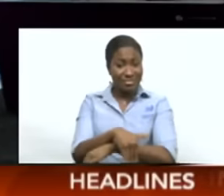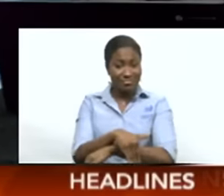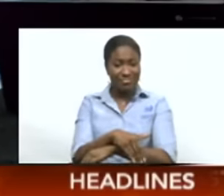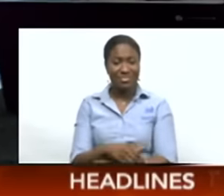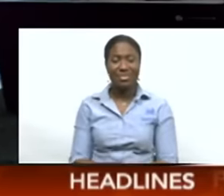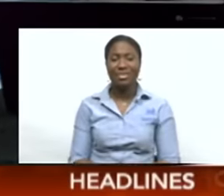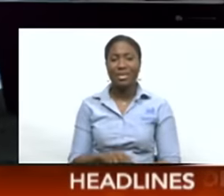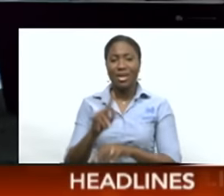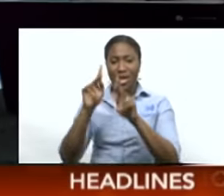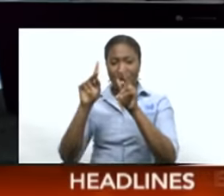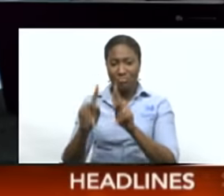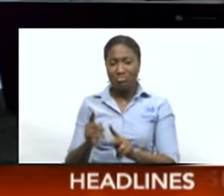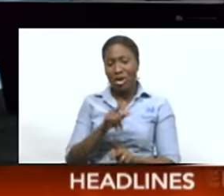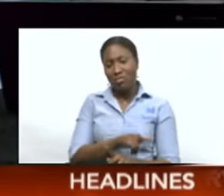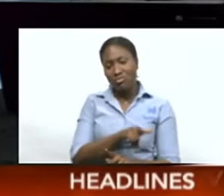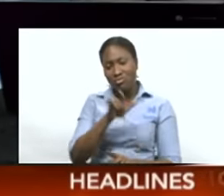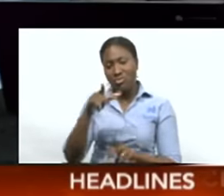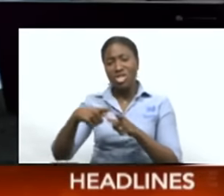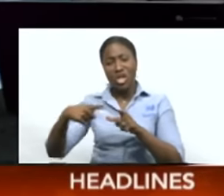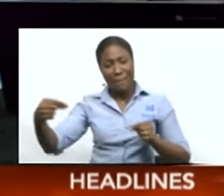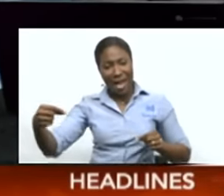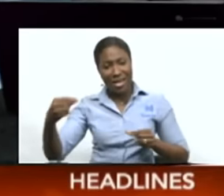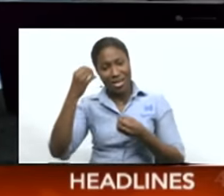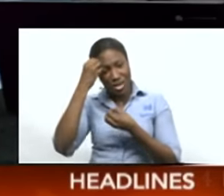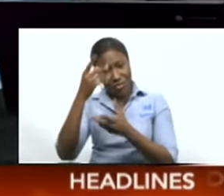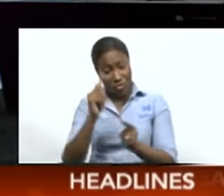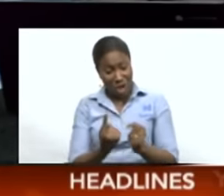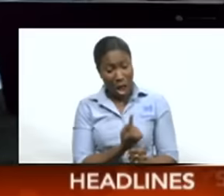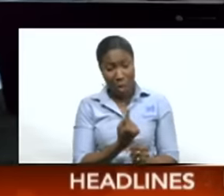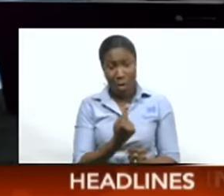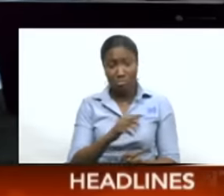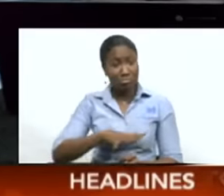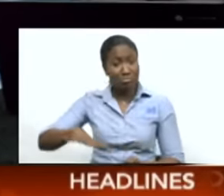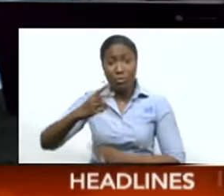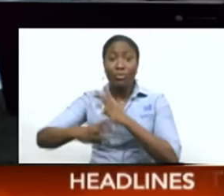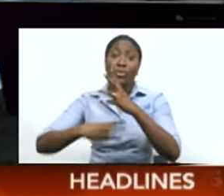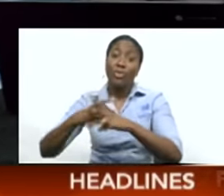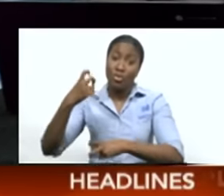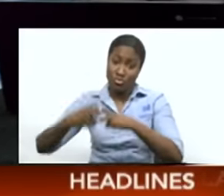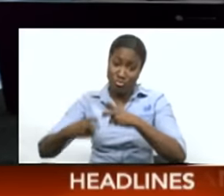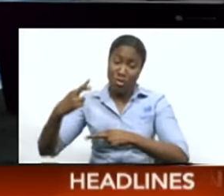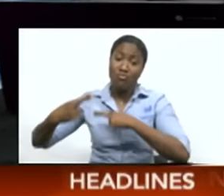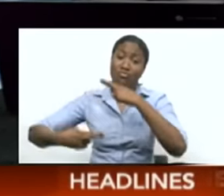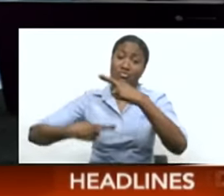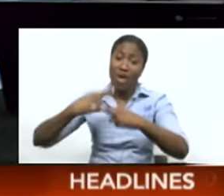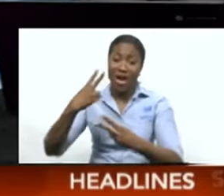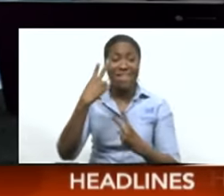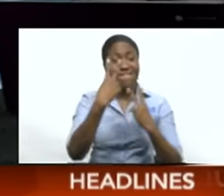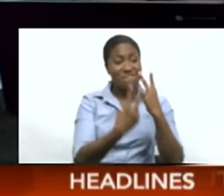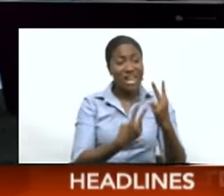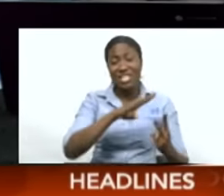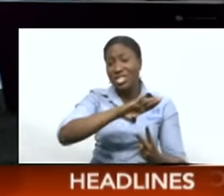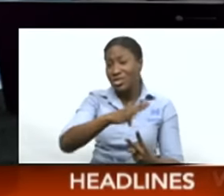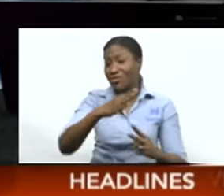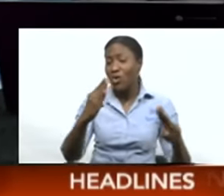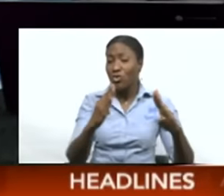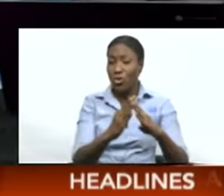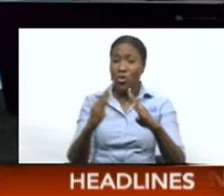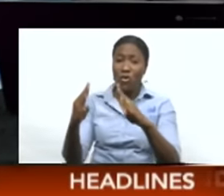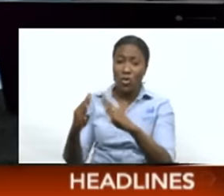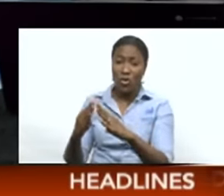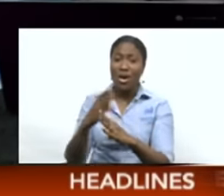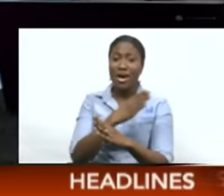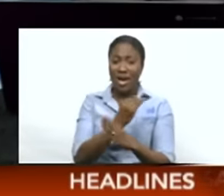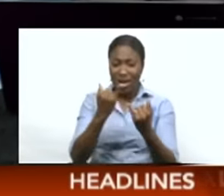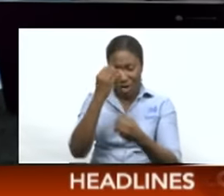continues to report from Japan, shows us it's not just a Trinidad and Tobago problem. He's been visiting multiple cities across the country, and he's once again filing